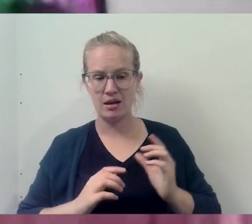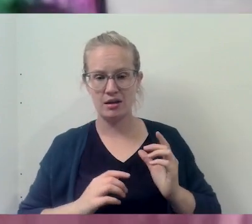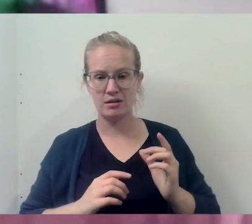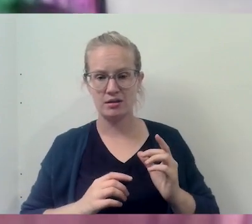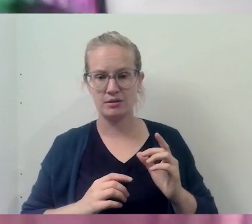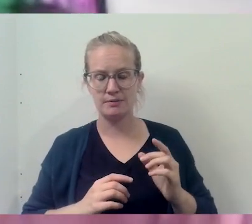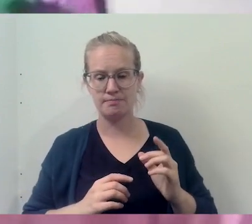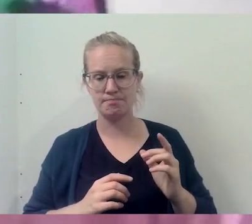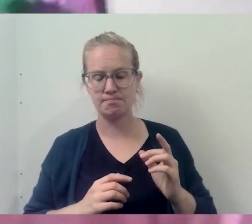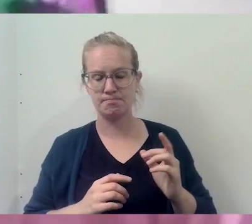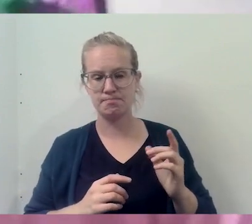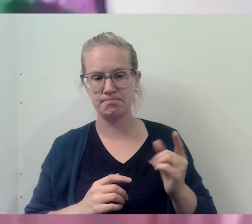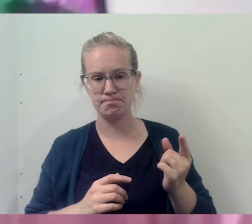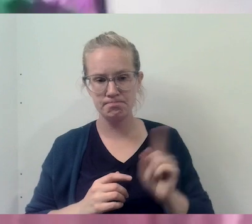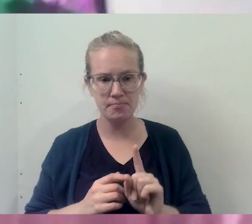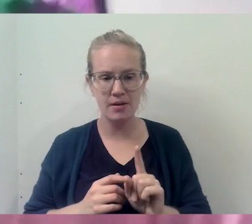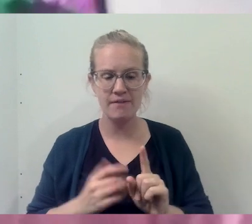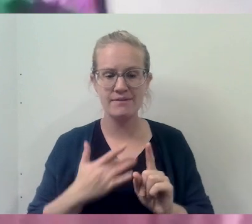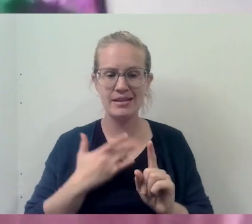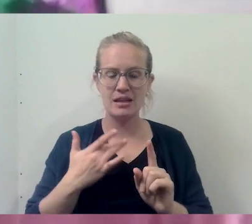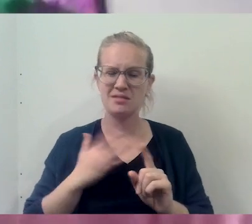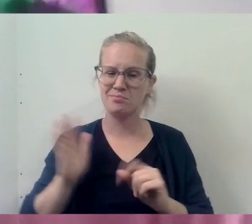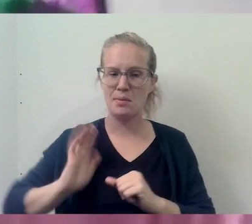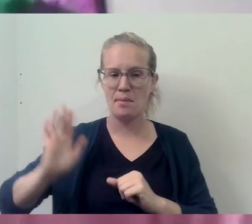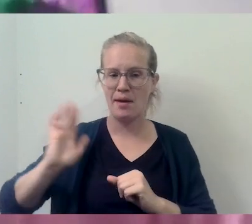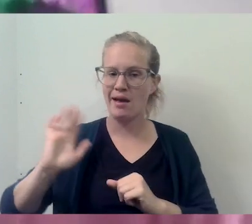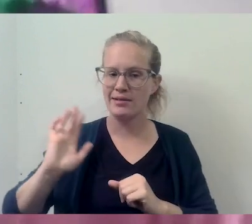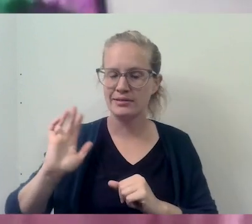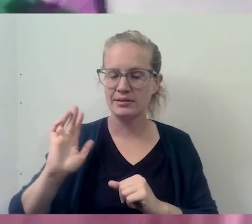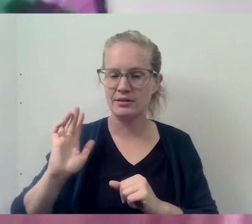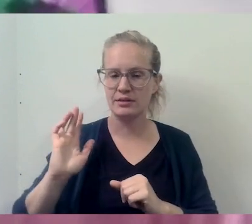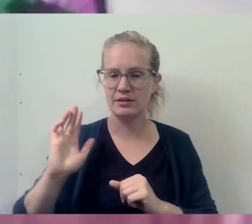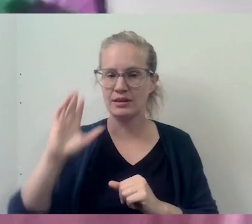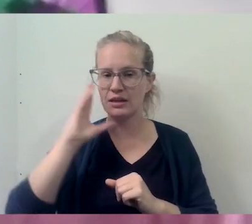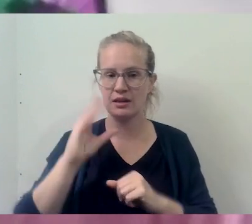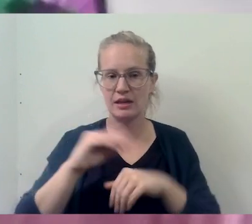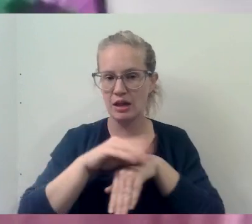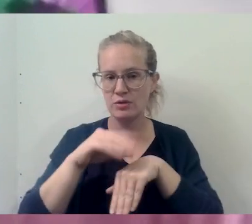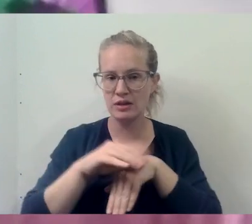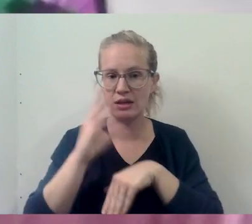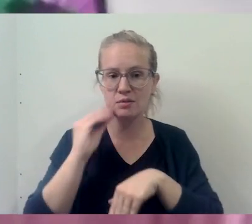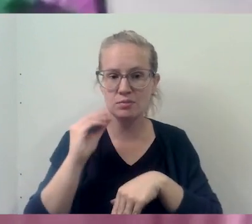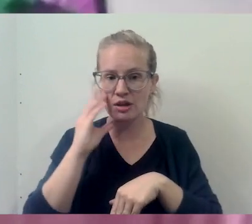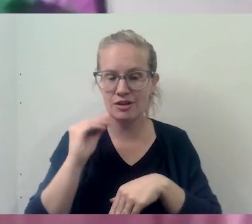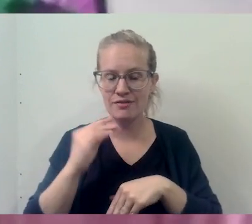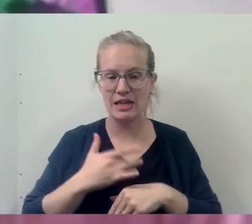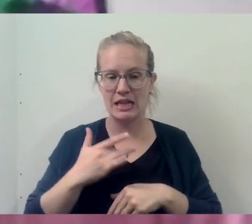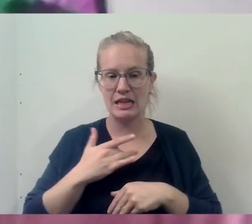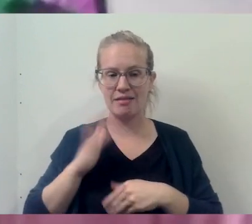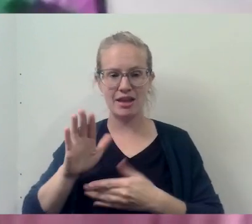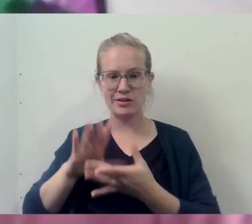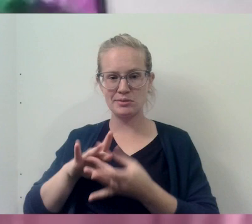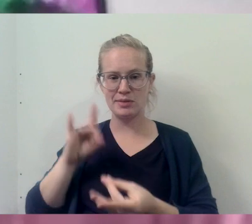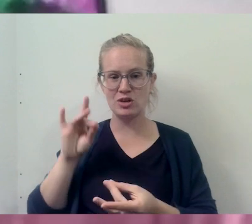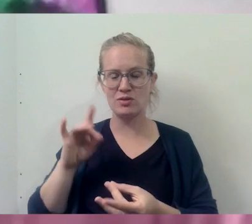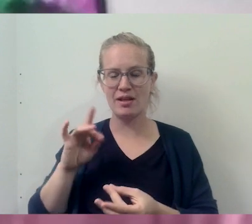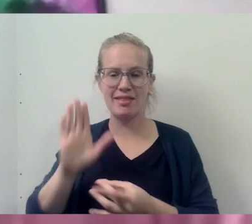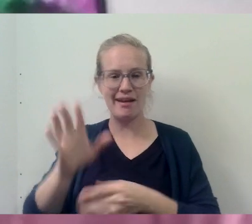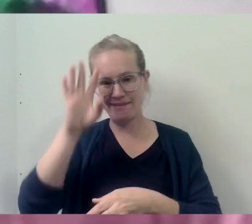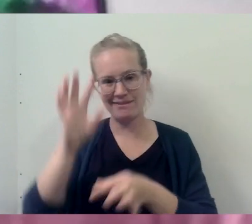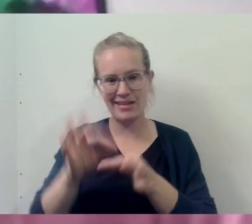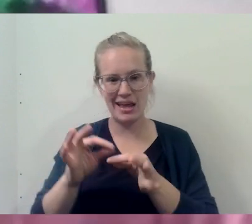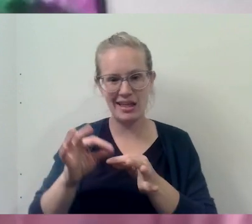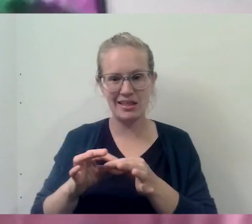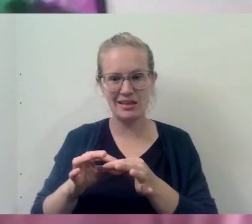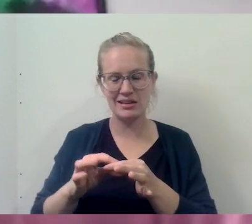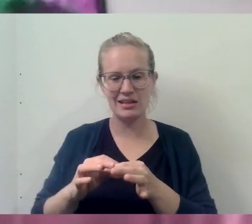you and has, oh, maybe in past counseling experiences, their, their, their their faith